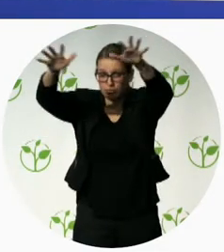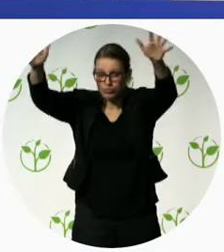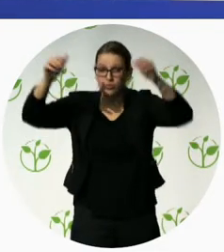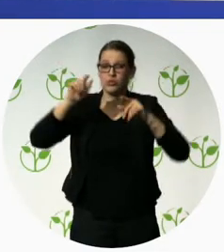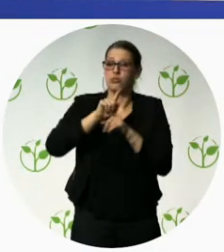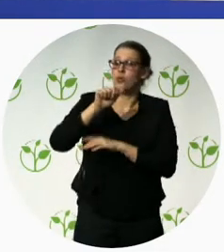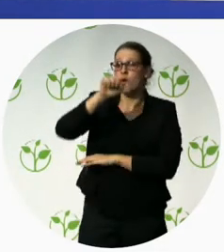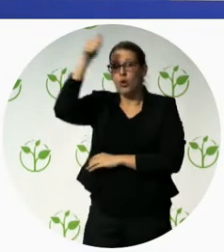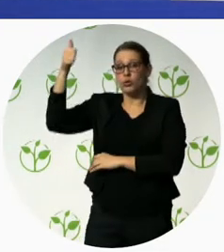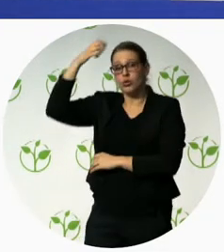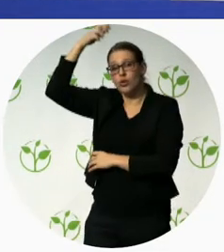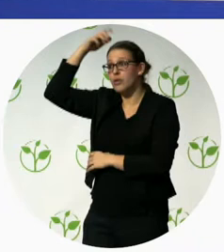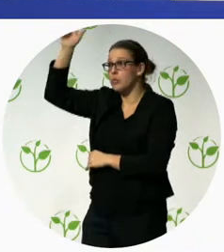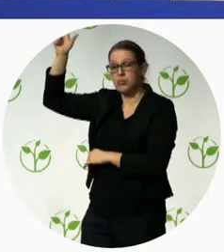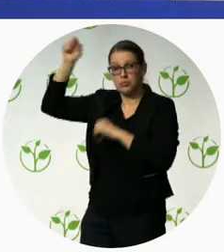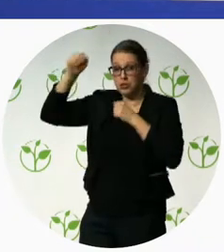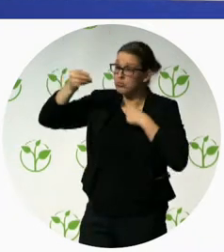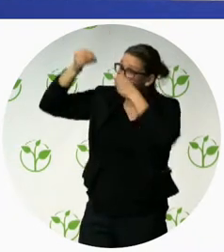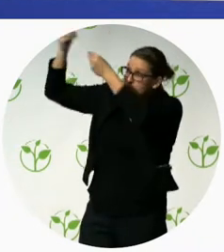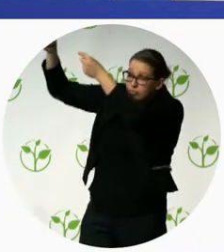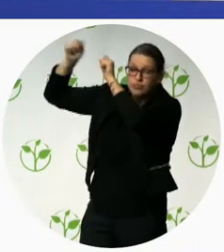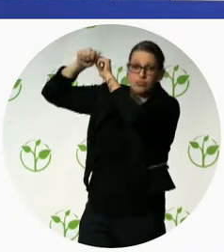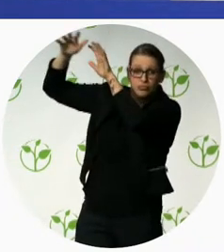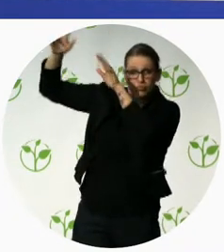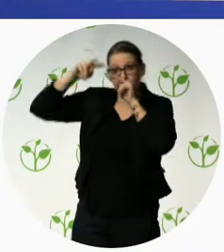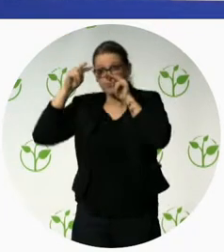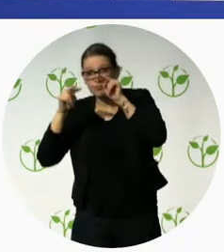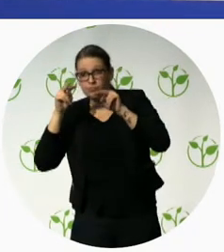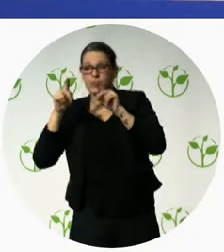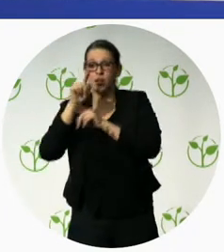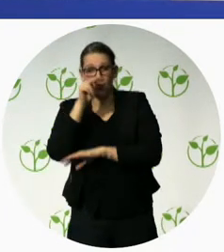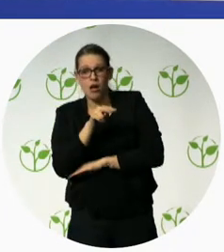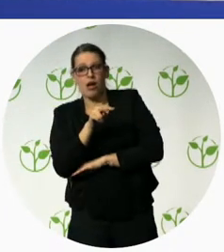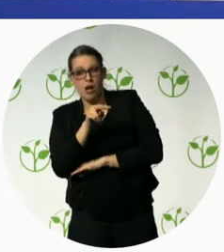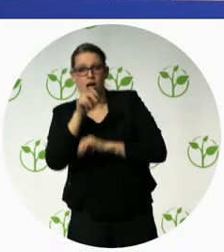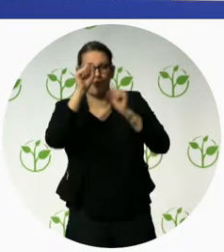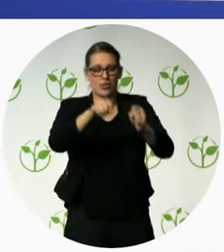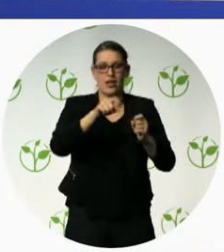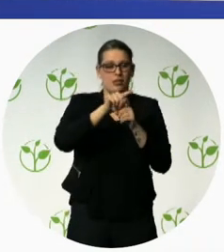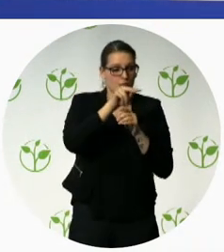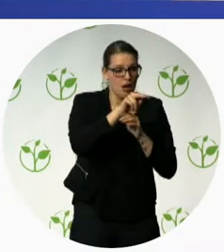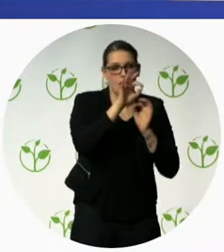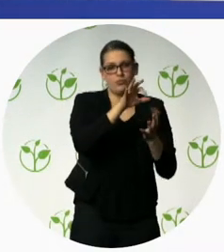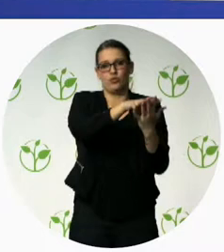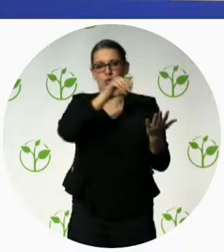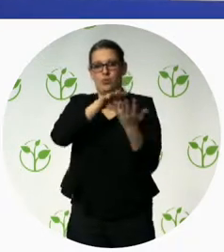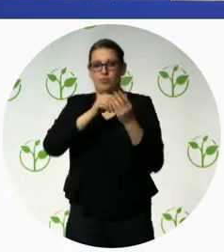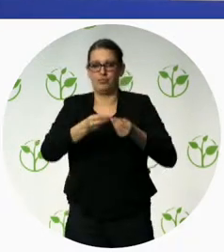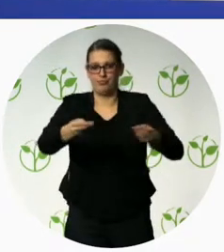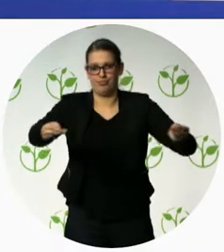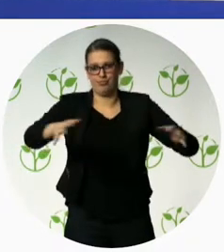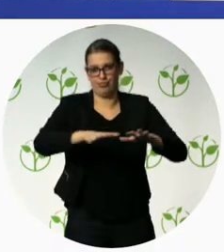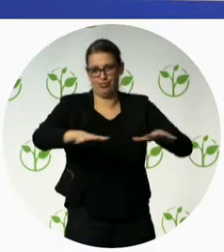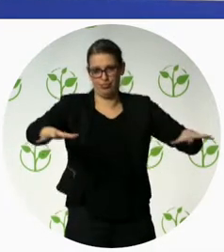get this movement to also work in the same spirit to have the platform replicated